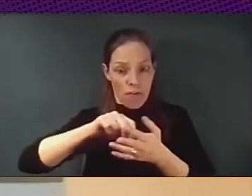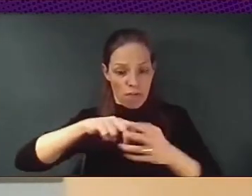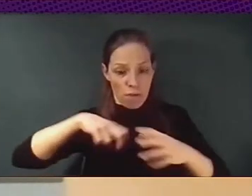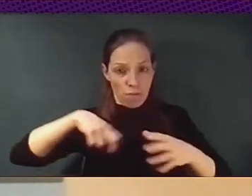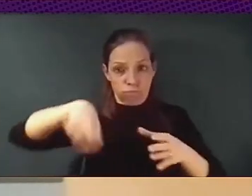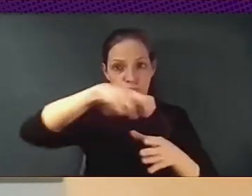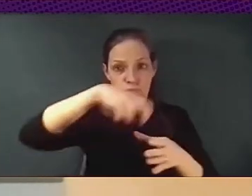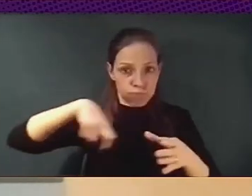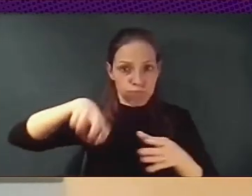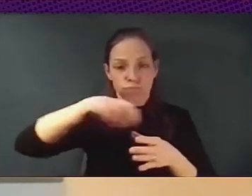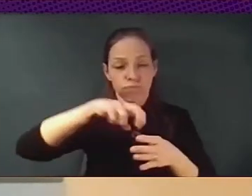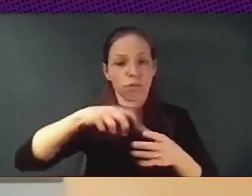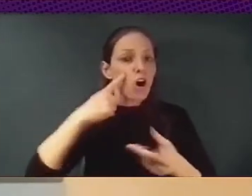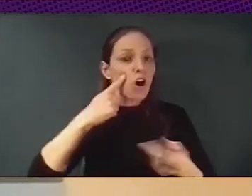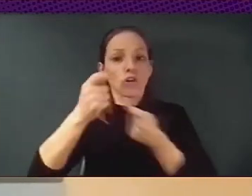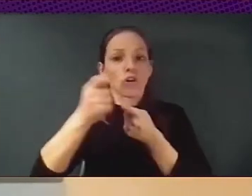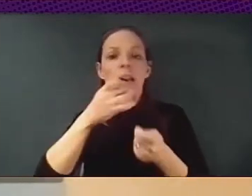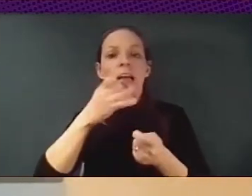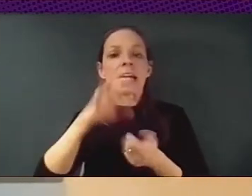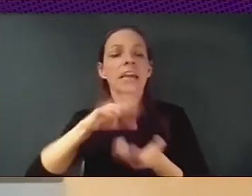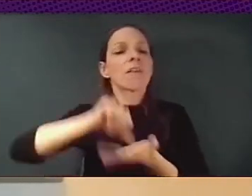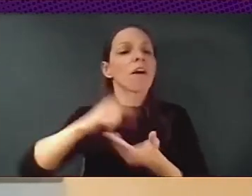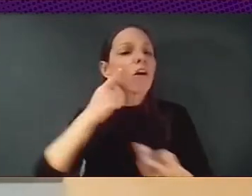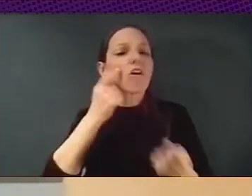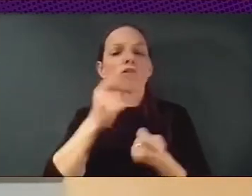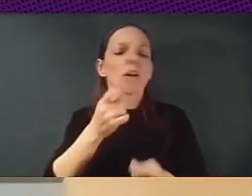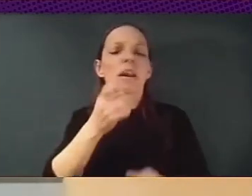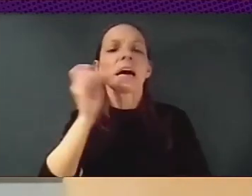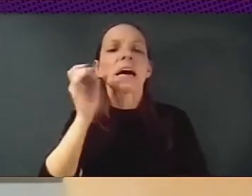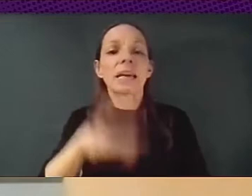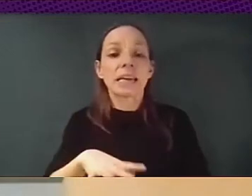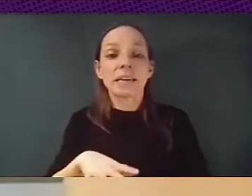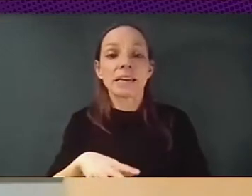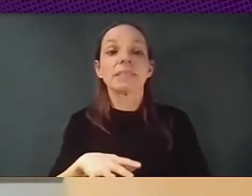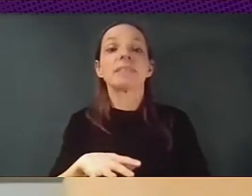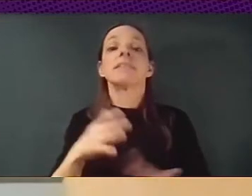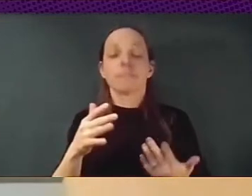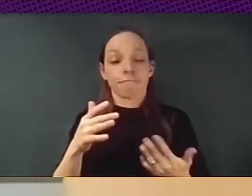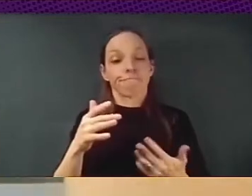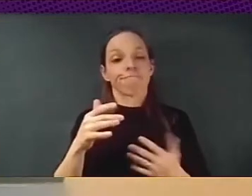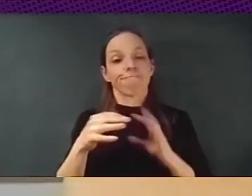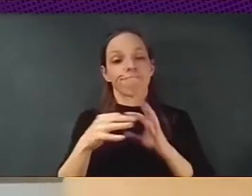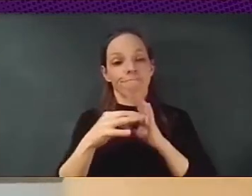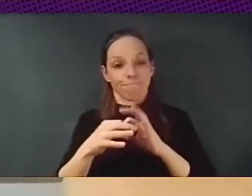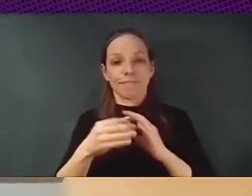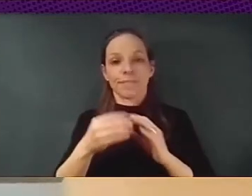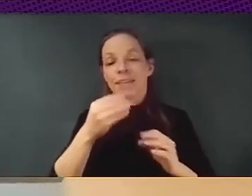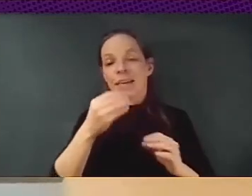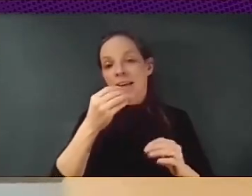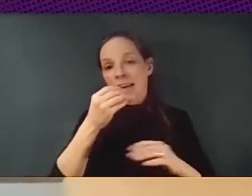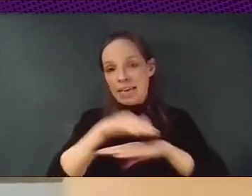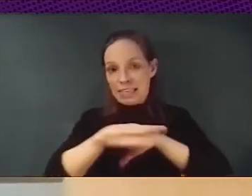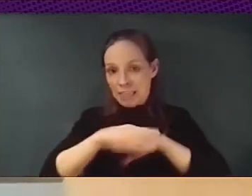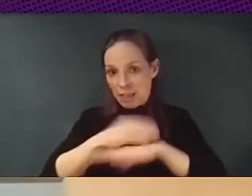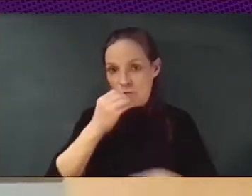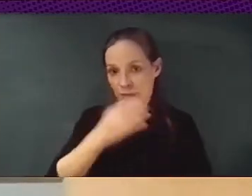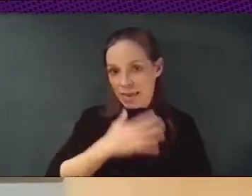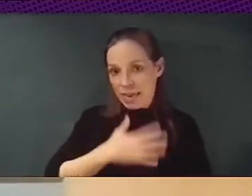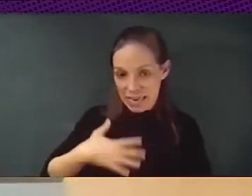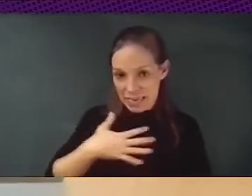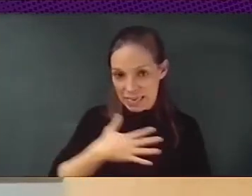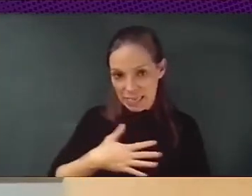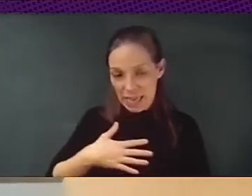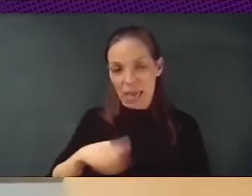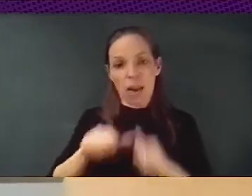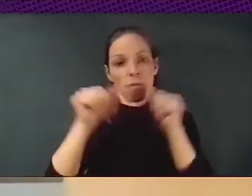So it is really having to do with our welfare state, it's having to do with our political model, because do we